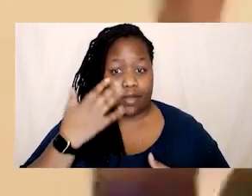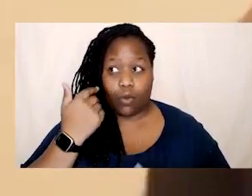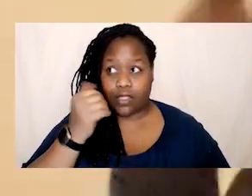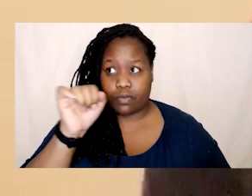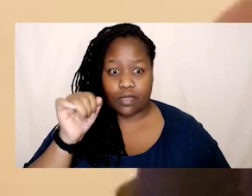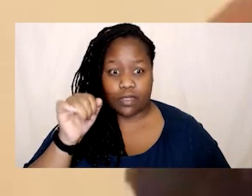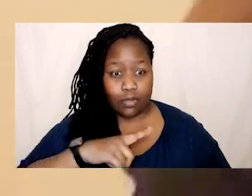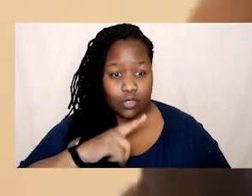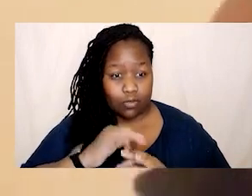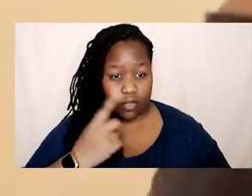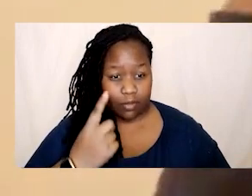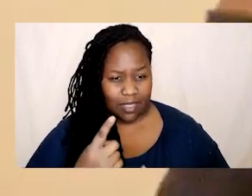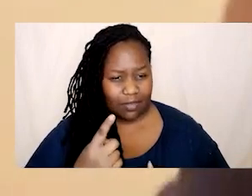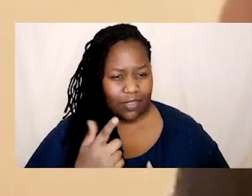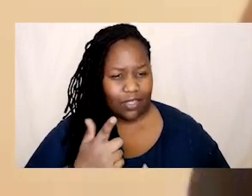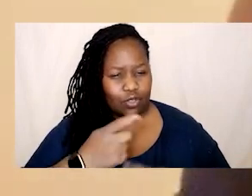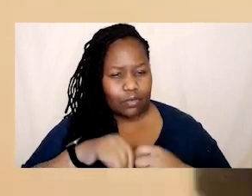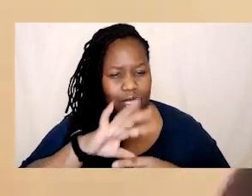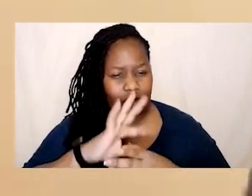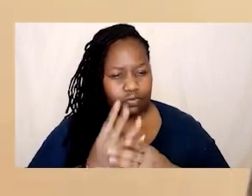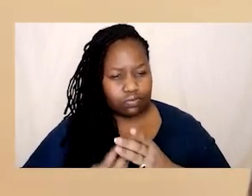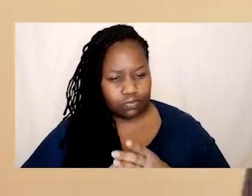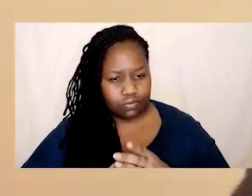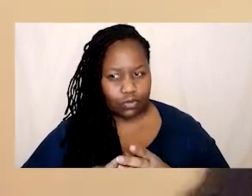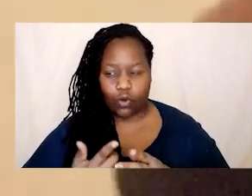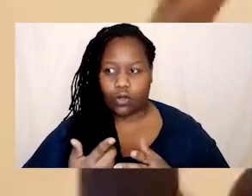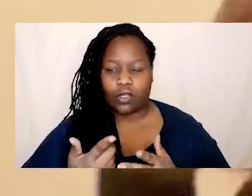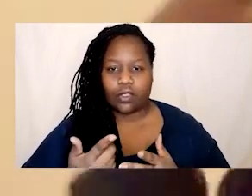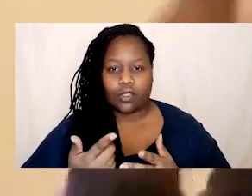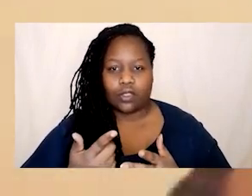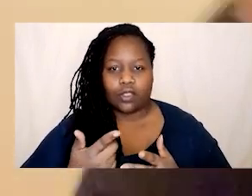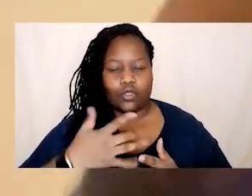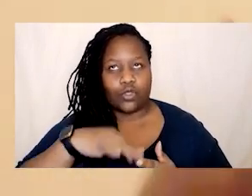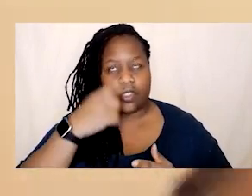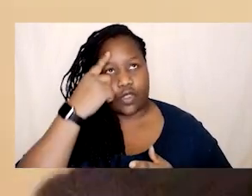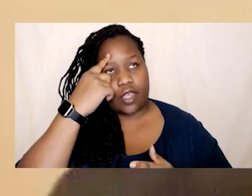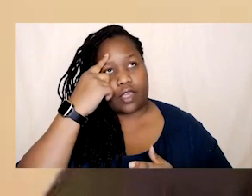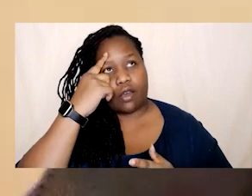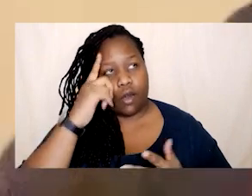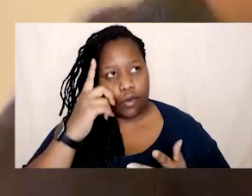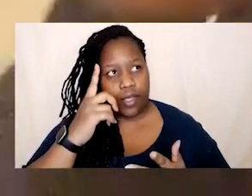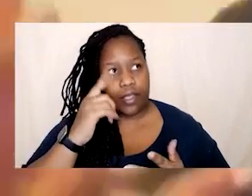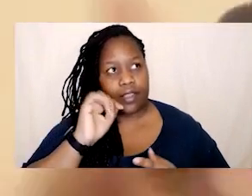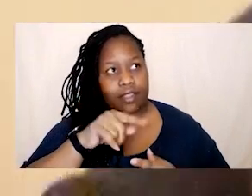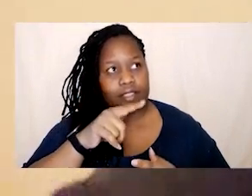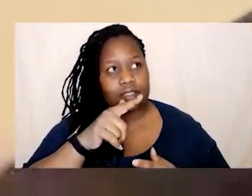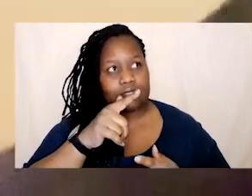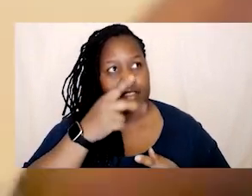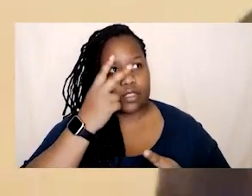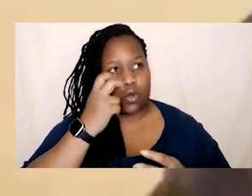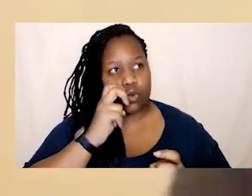it's not don't don't go into that feeling or that spiral go into like oh here's another bit i need to unlearn like i need to like